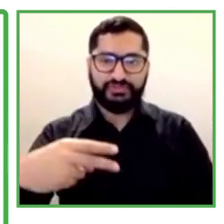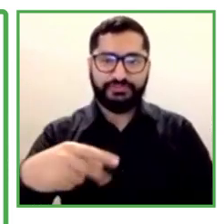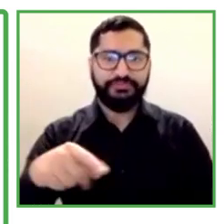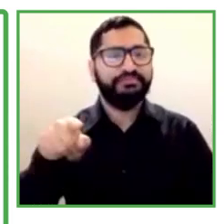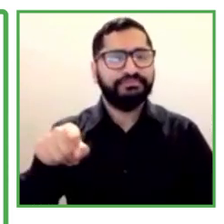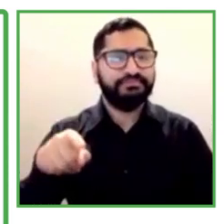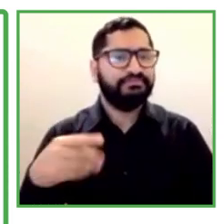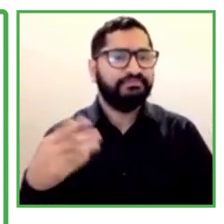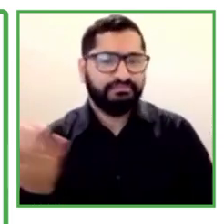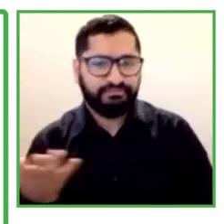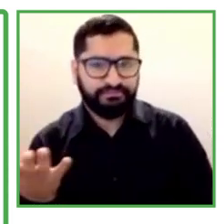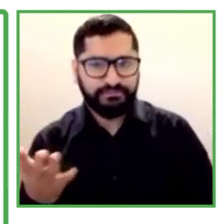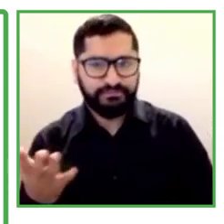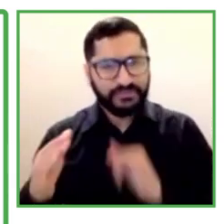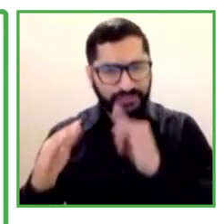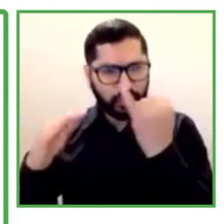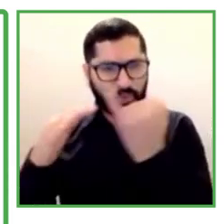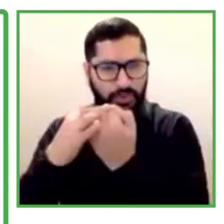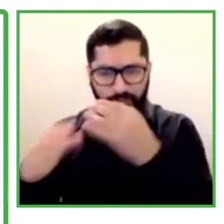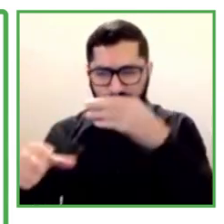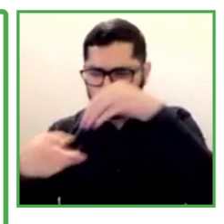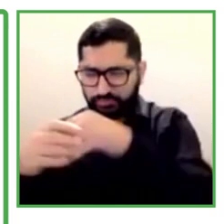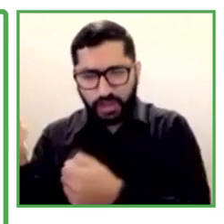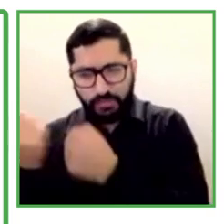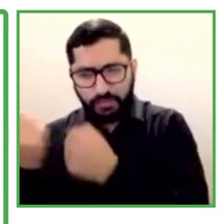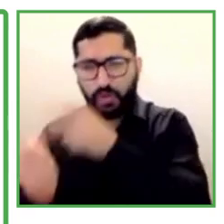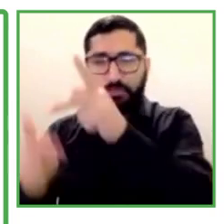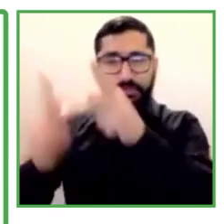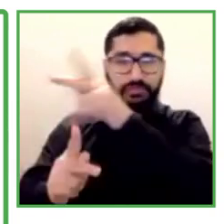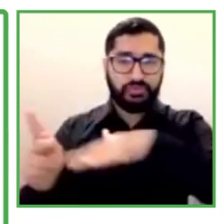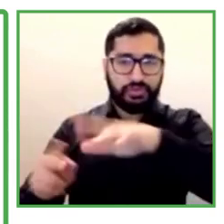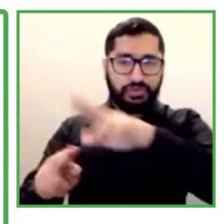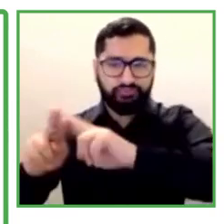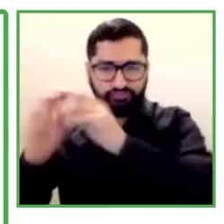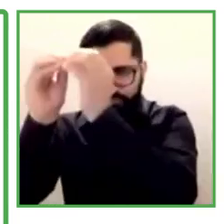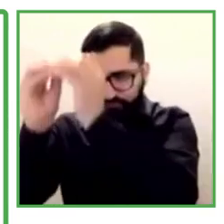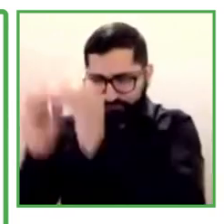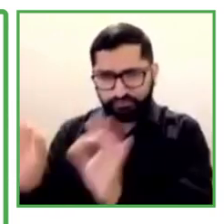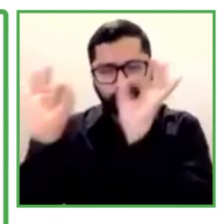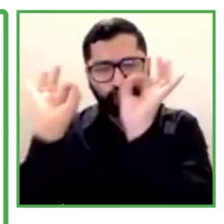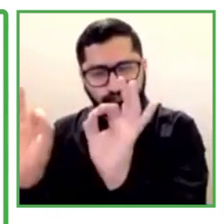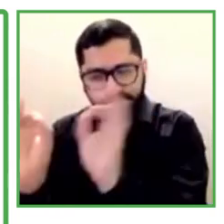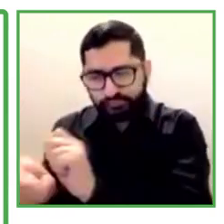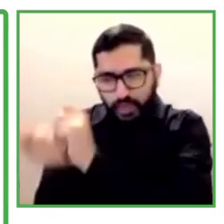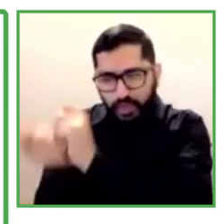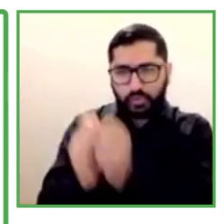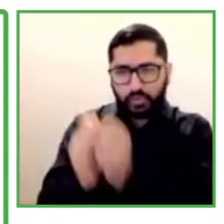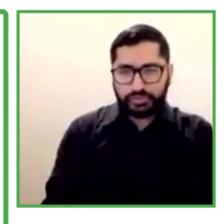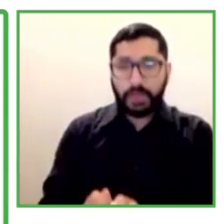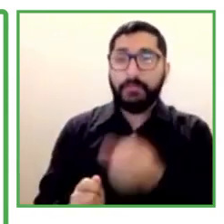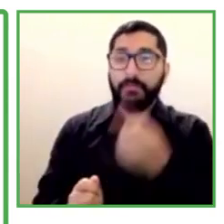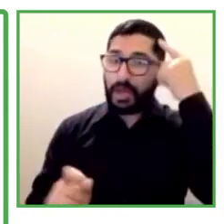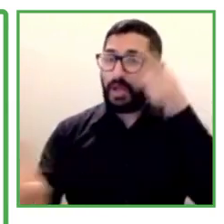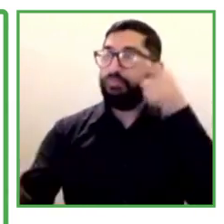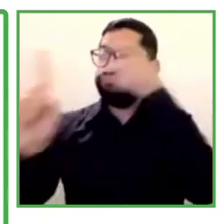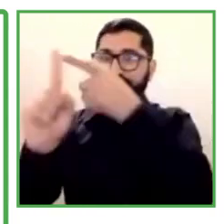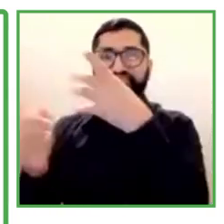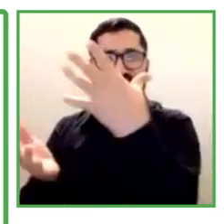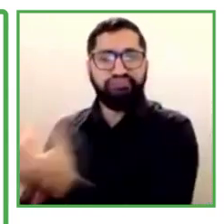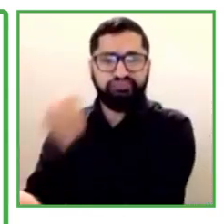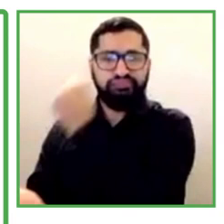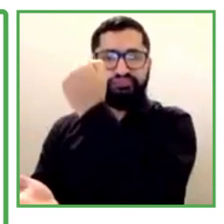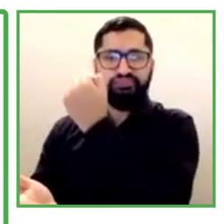our organization, and also trying to make adjustments to be able to achieve full inclusion of these people in the company.